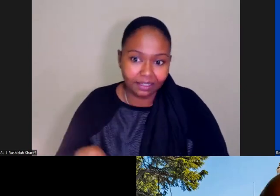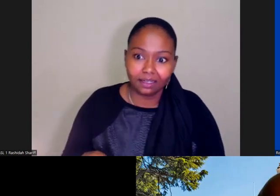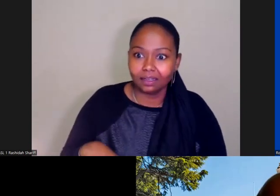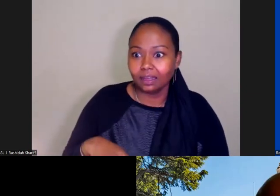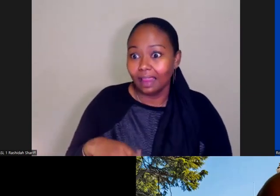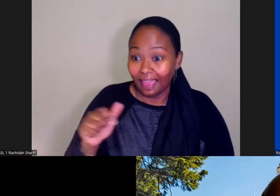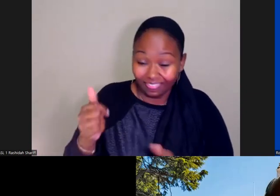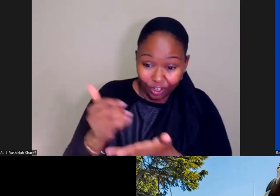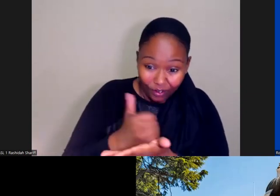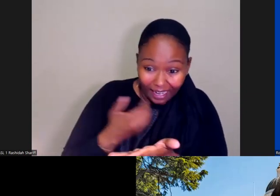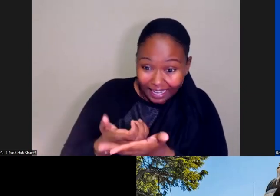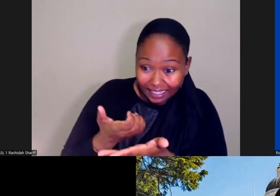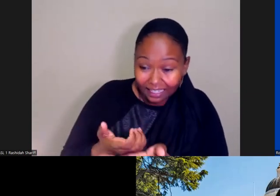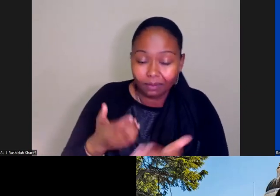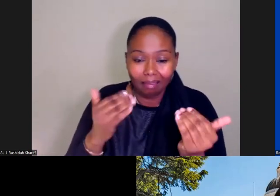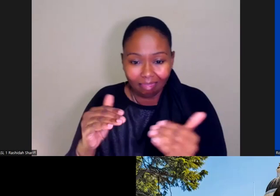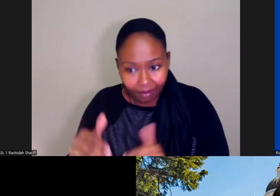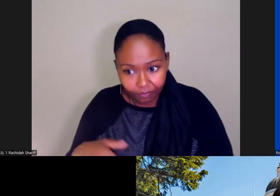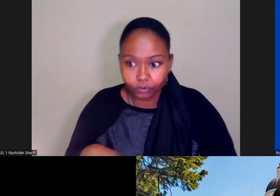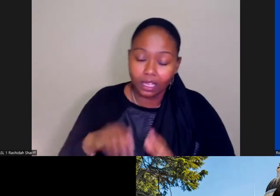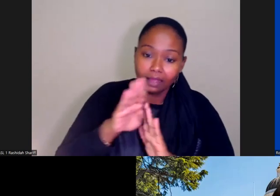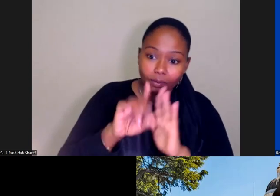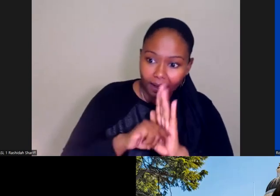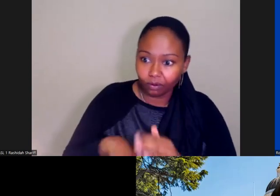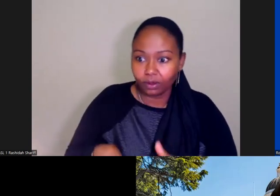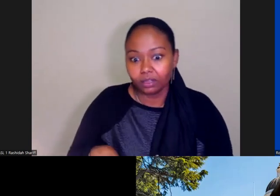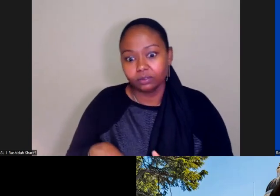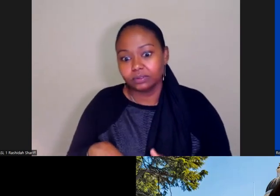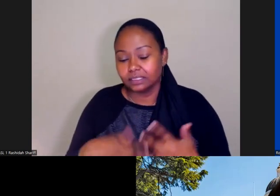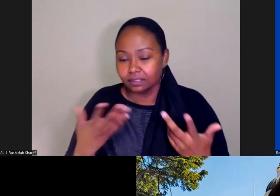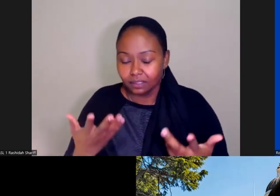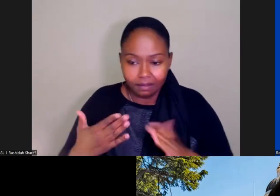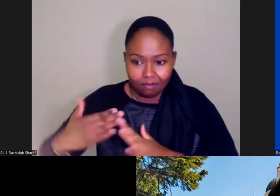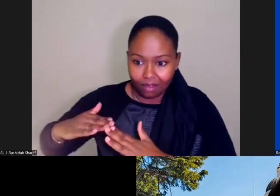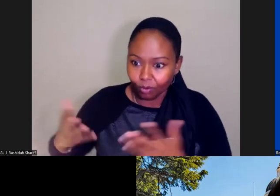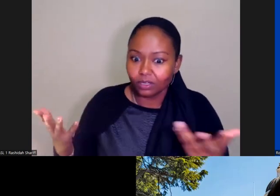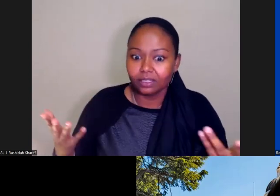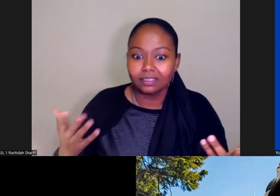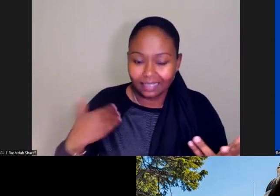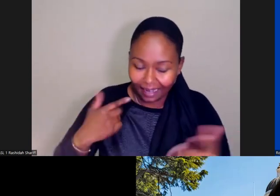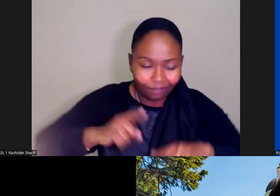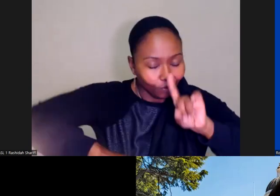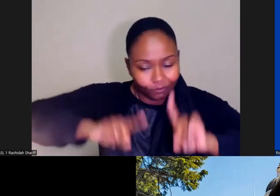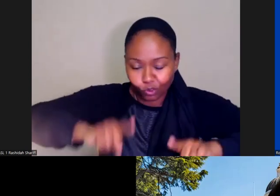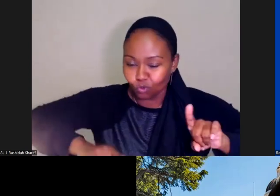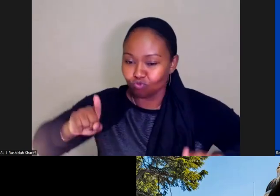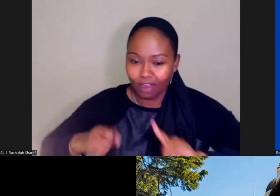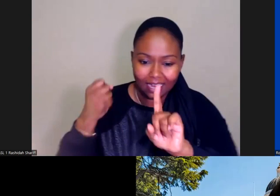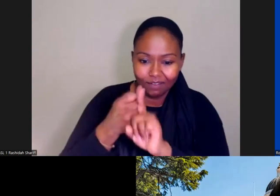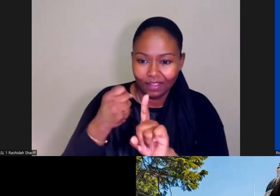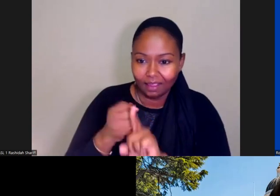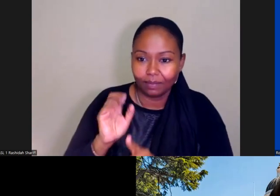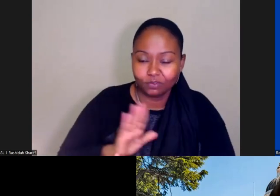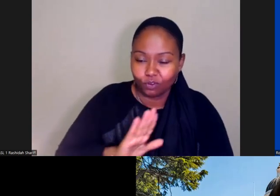levels or their neighborhoods or their backgrounds, can all have a variety of impacts on their